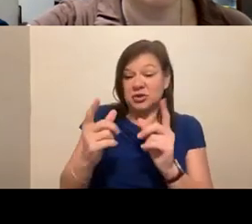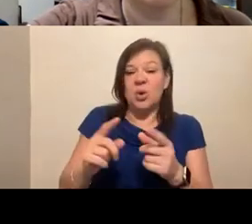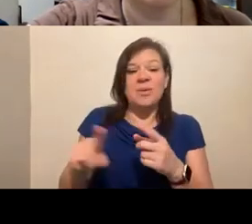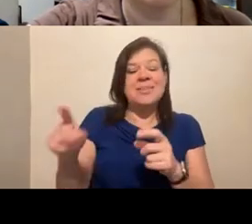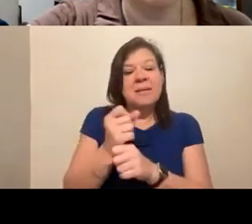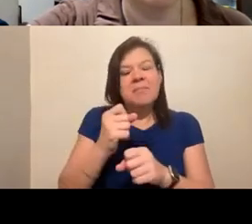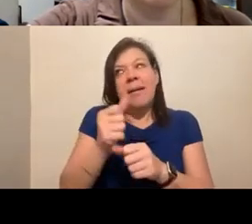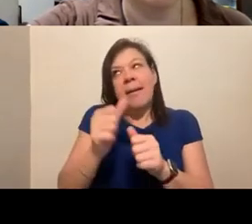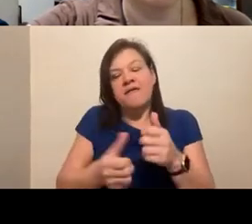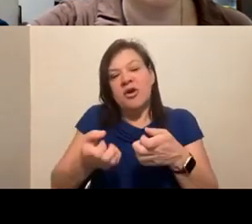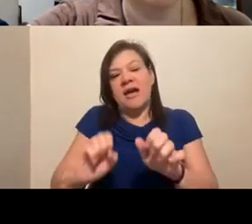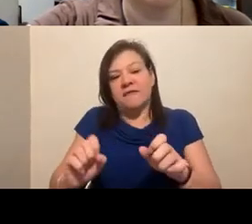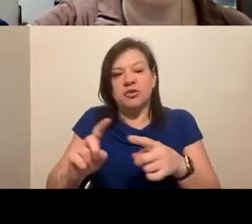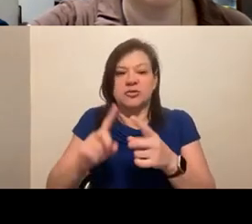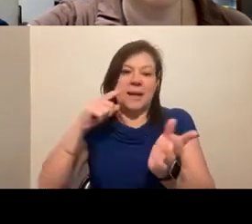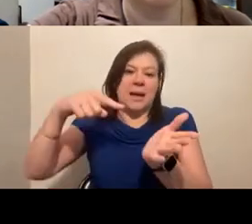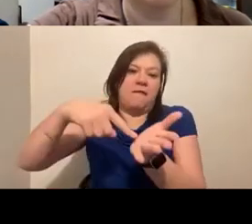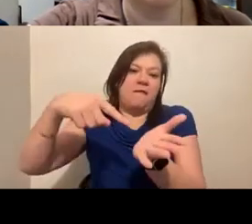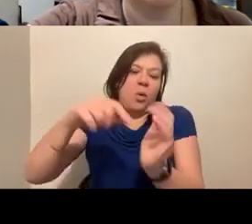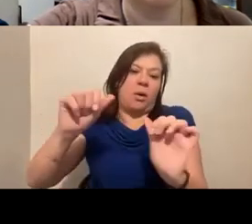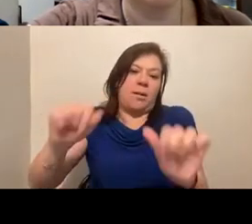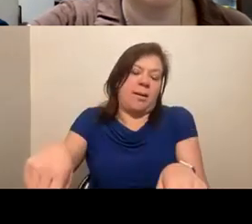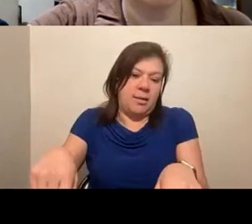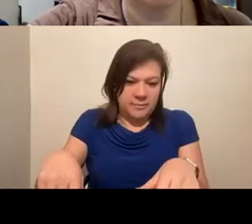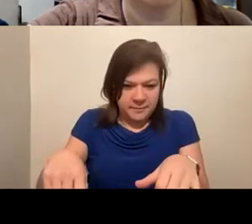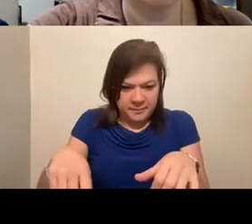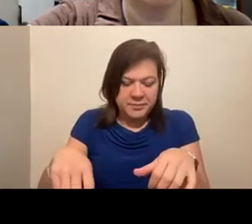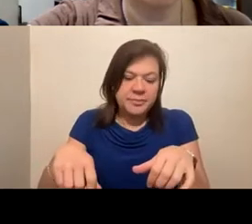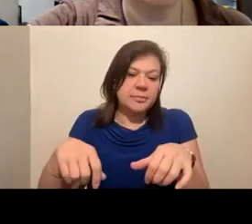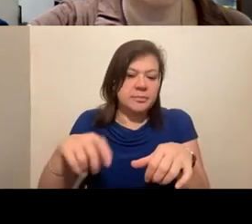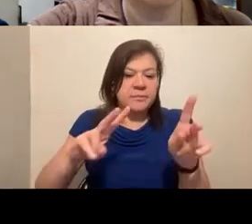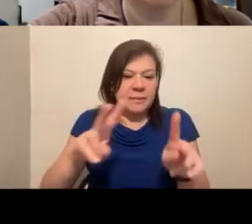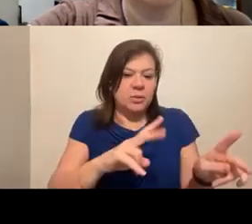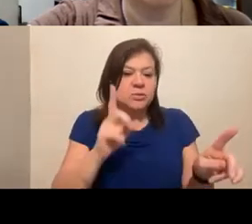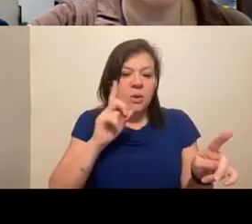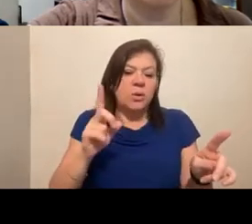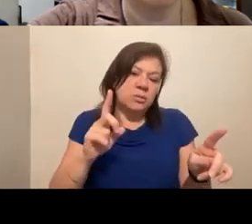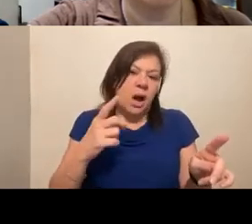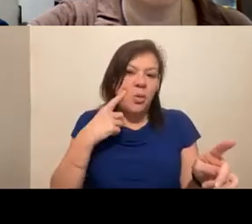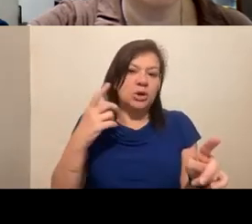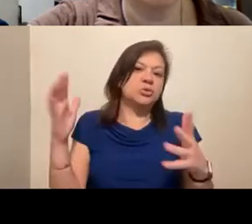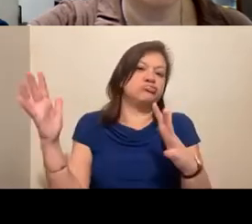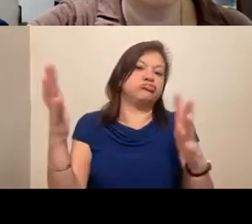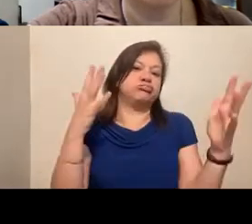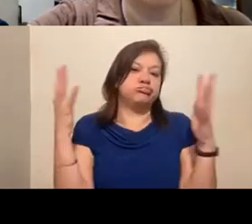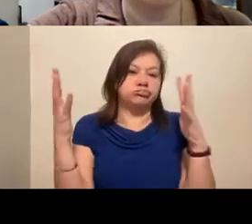every effort to make it as affordable as possible for people. So I do want to sort of applaud that, you know, they don't,